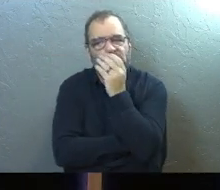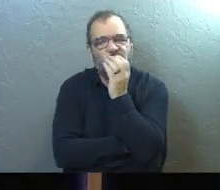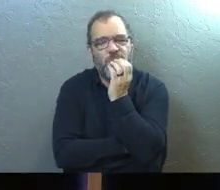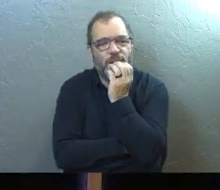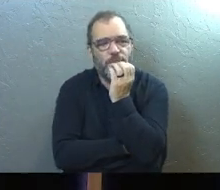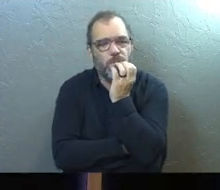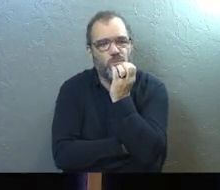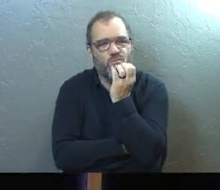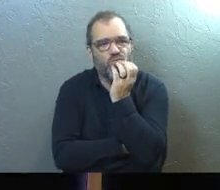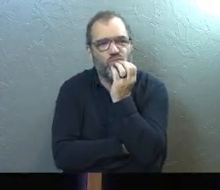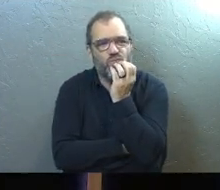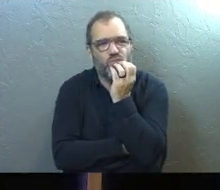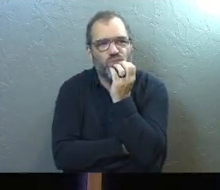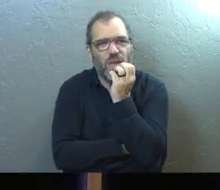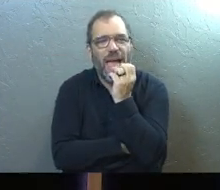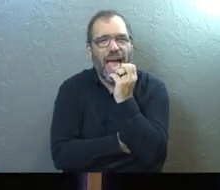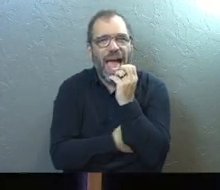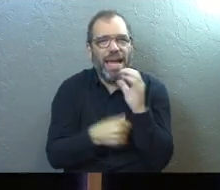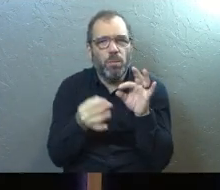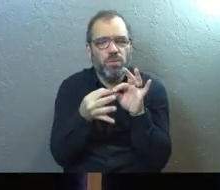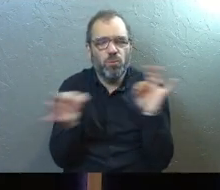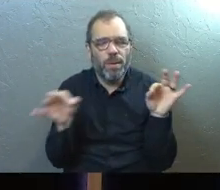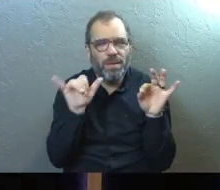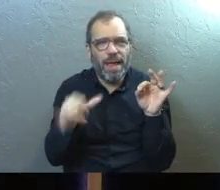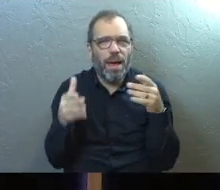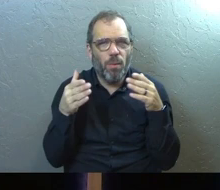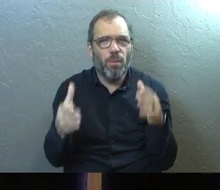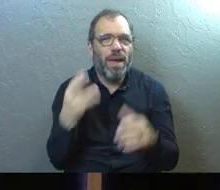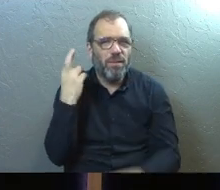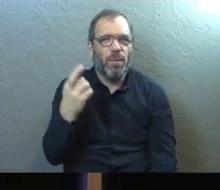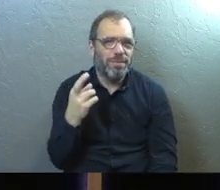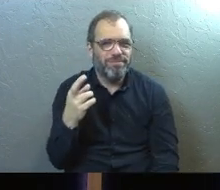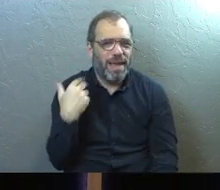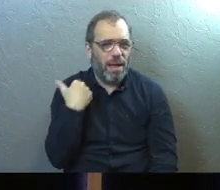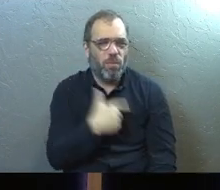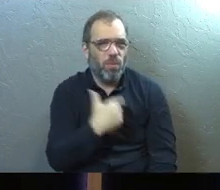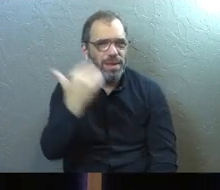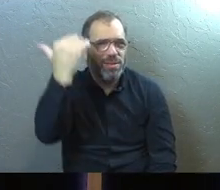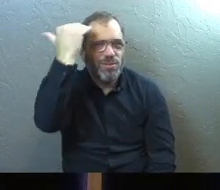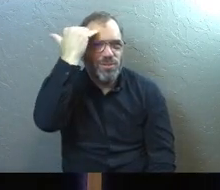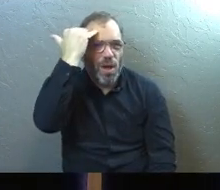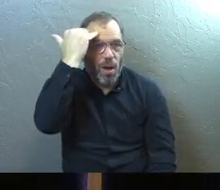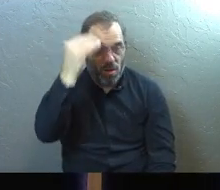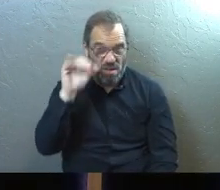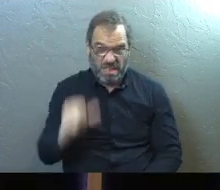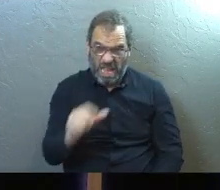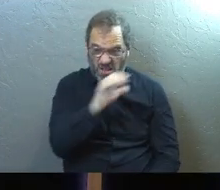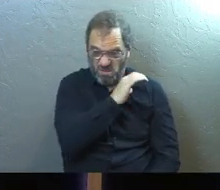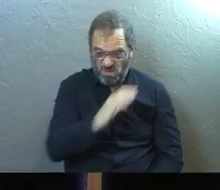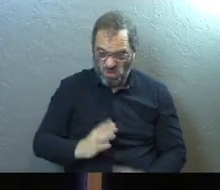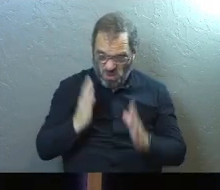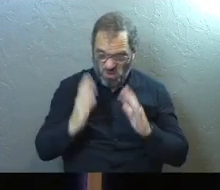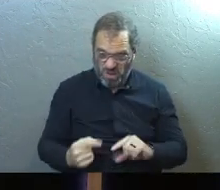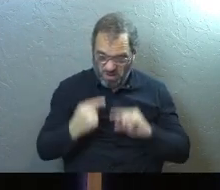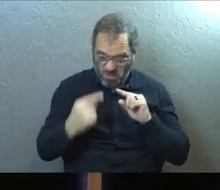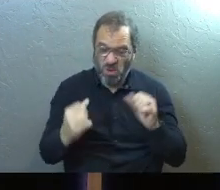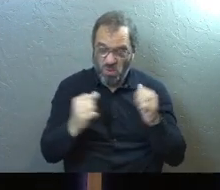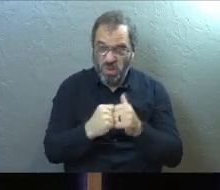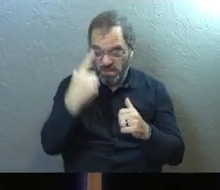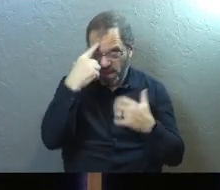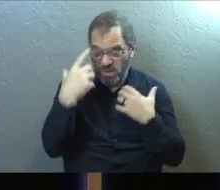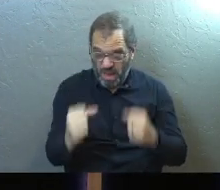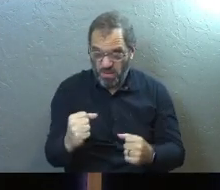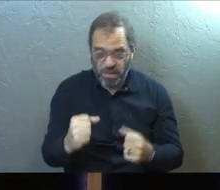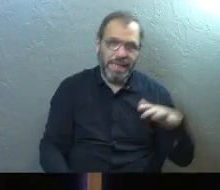It was phrased that way for a reason. And we all know, can Christians struggle with mental health?